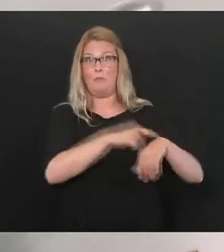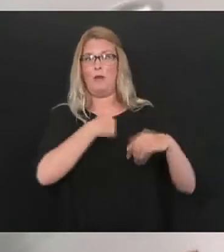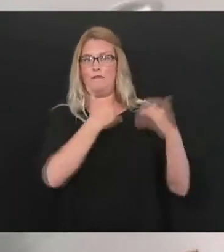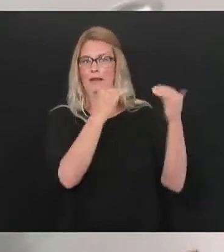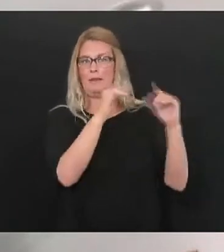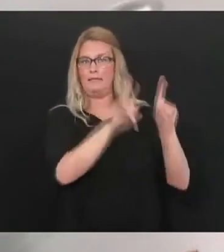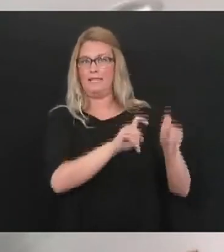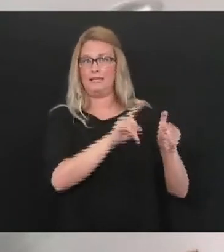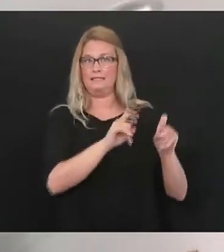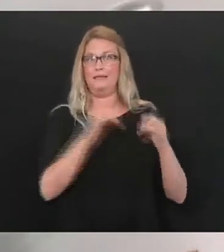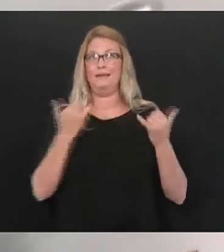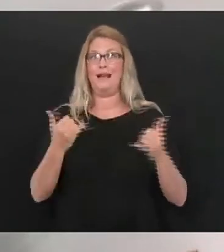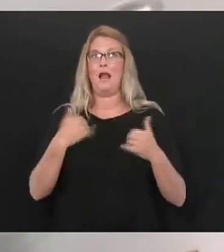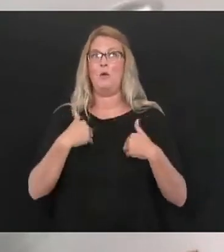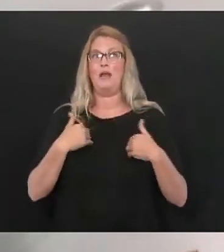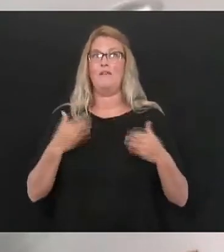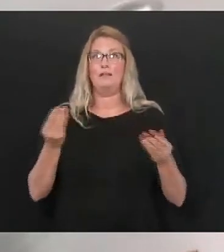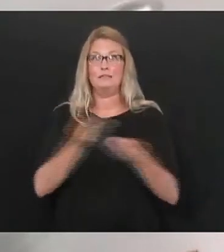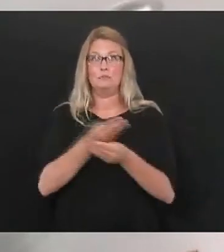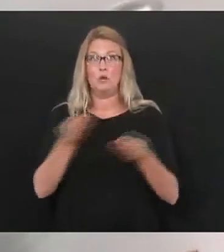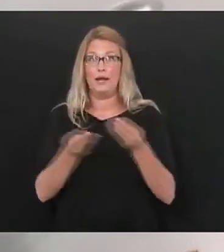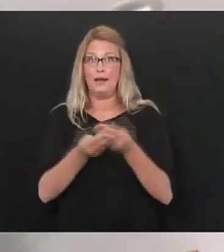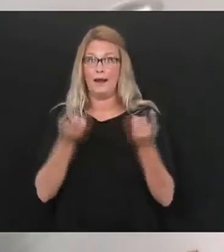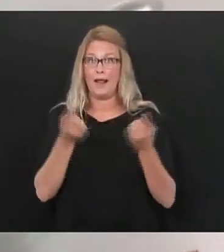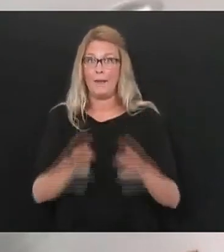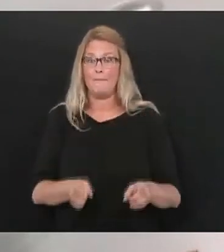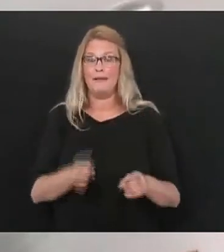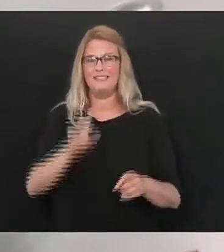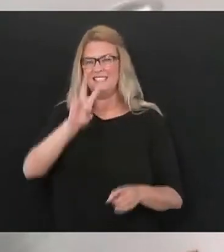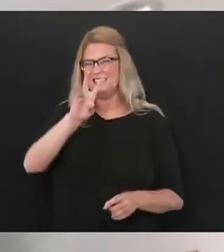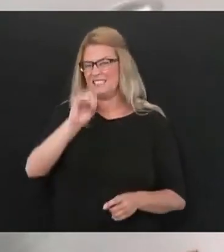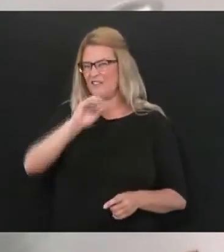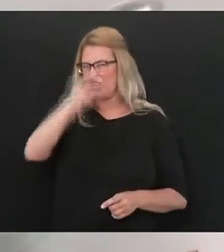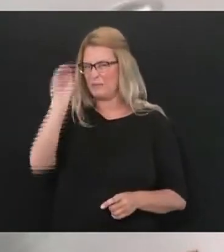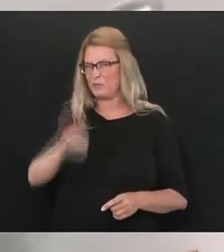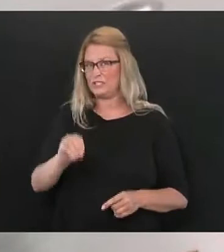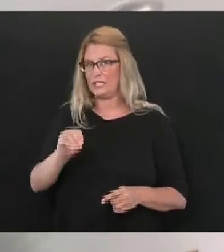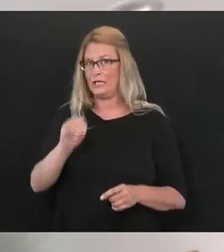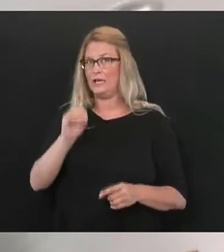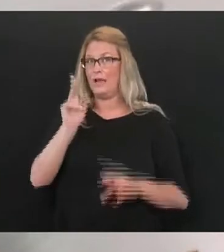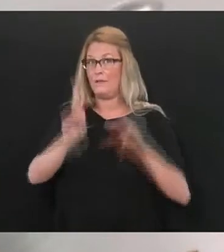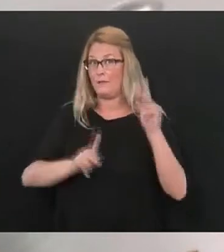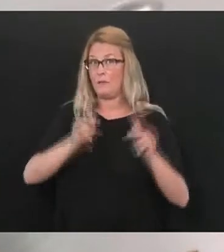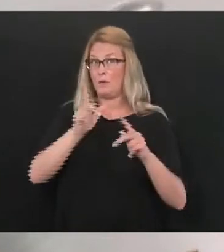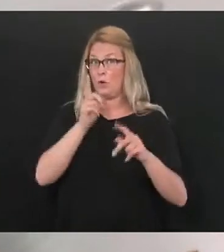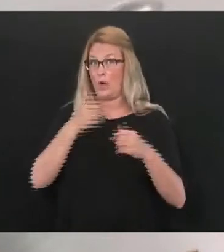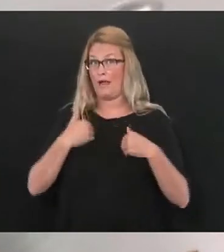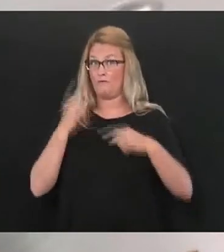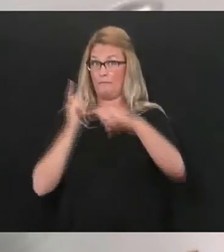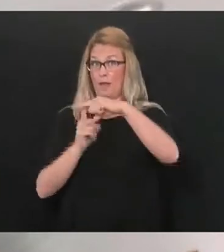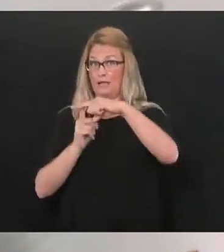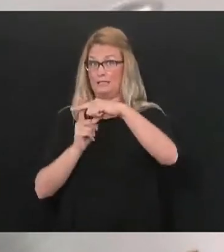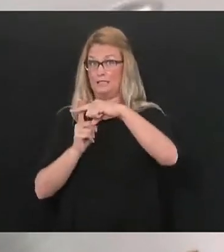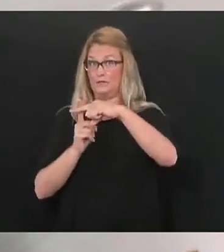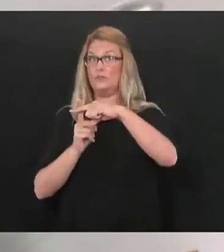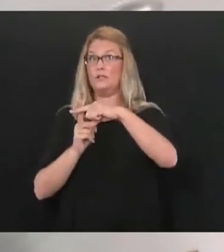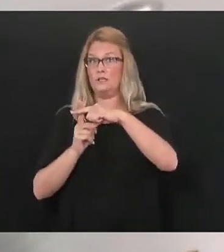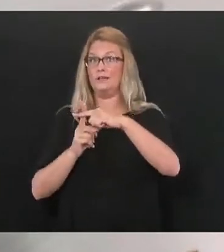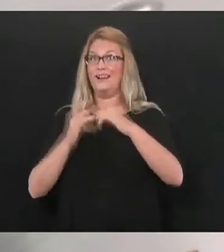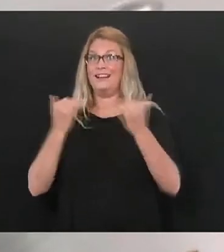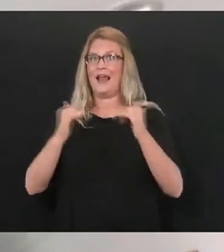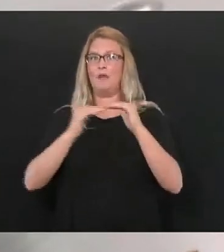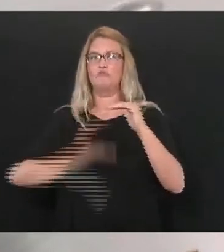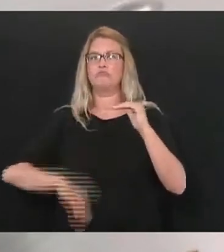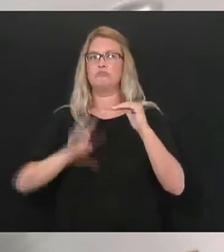country we know today that 70 percent of people that are testing positive for COVID are less than 60 years old